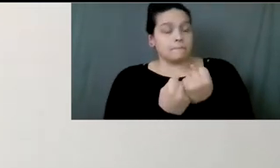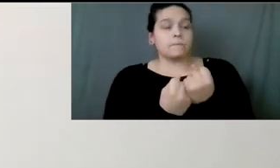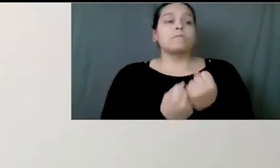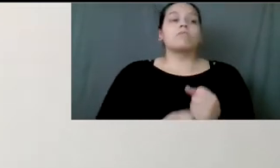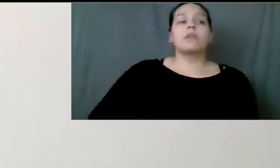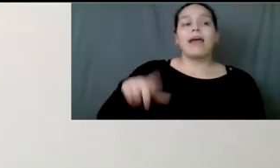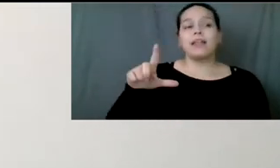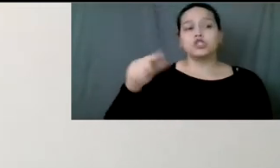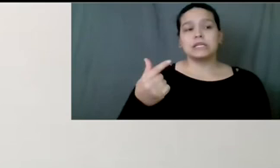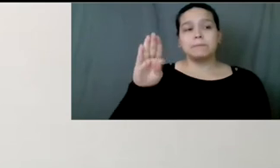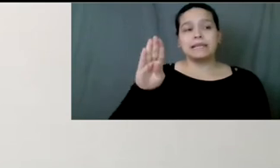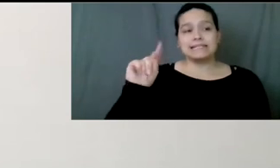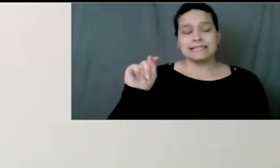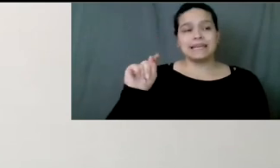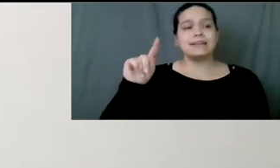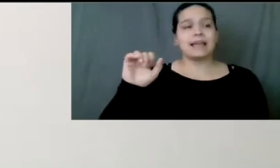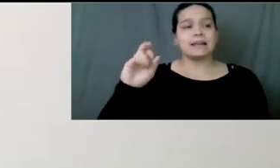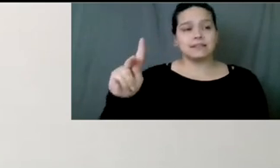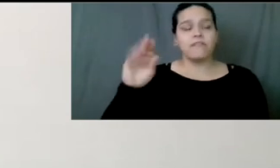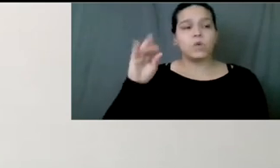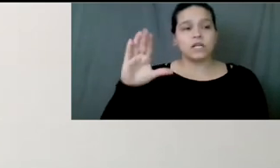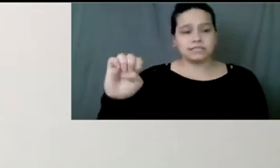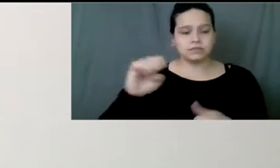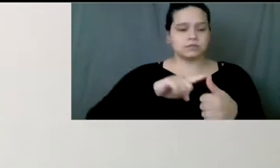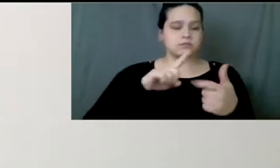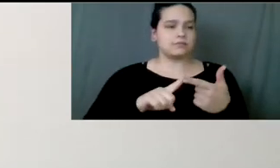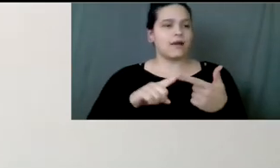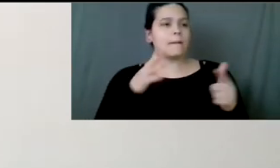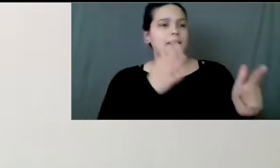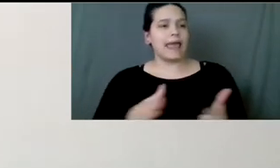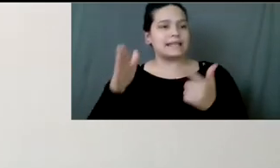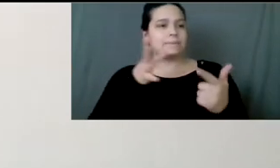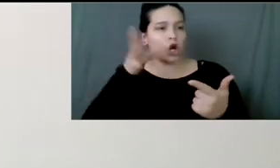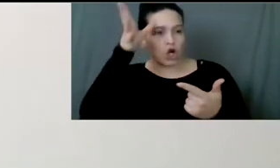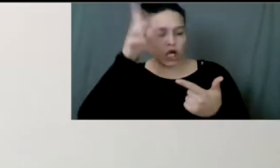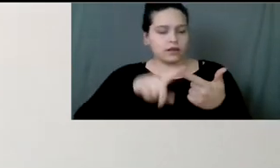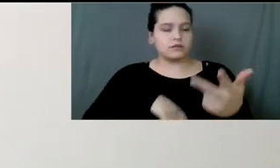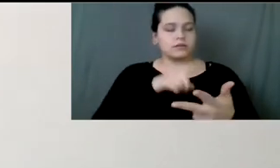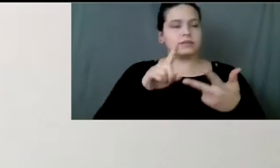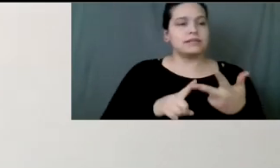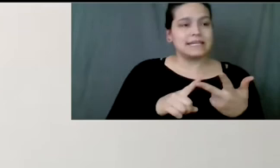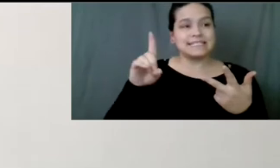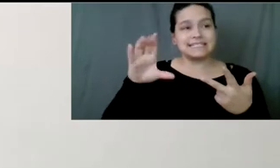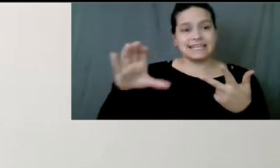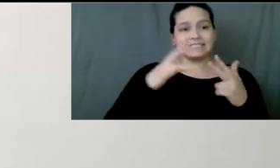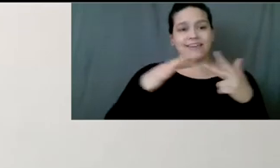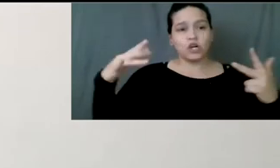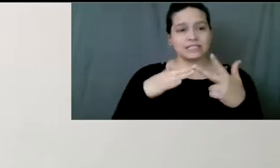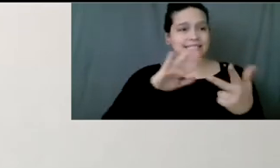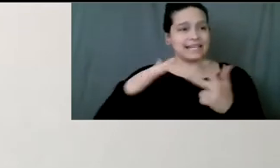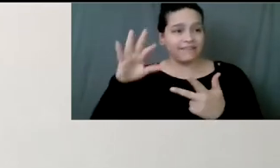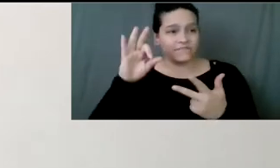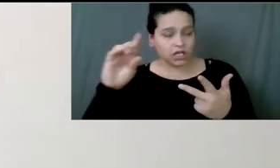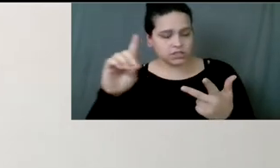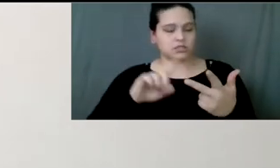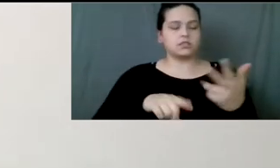America, Autistic Women and Non-binary Network, DC Diverse City Fund, the Campaign for Southern